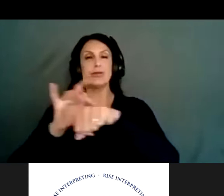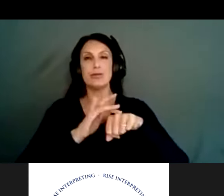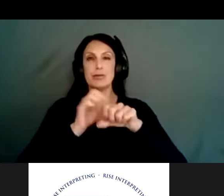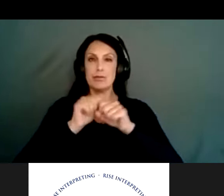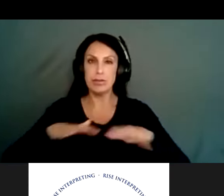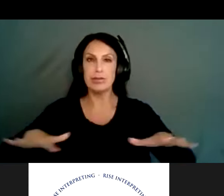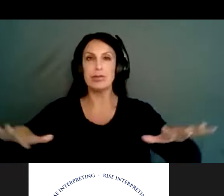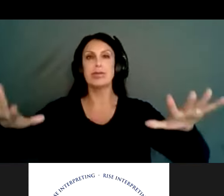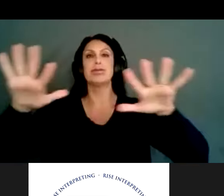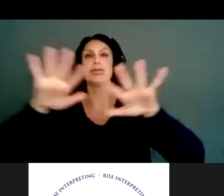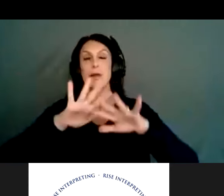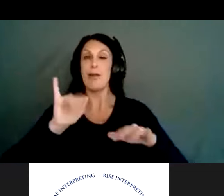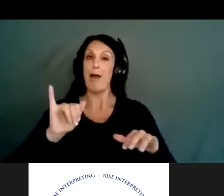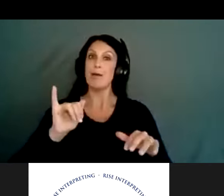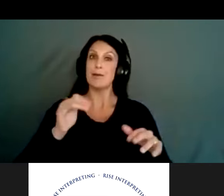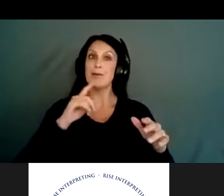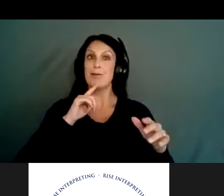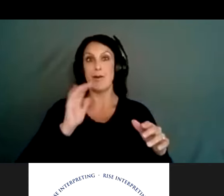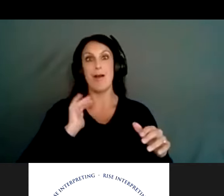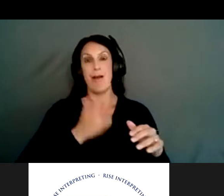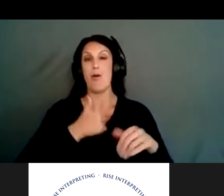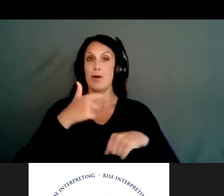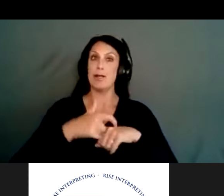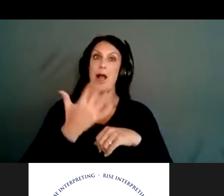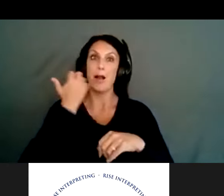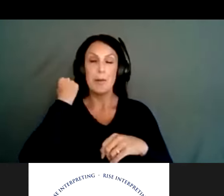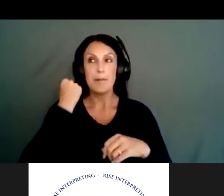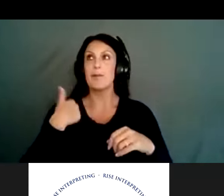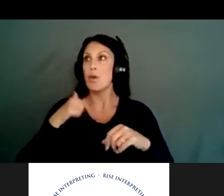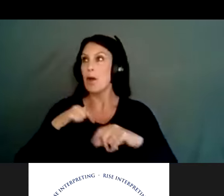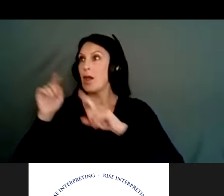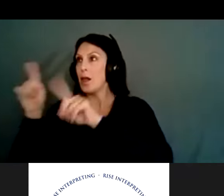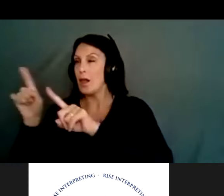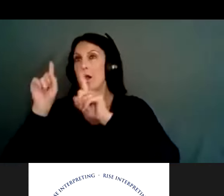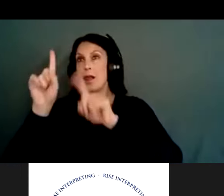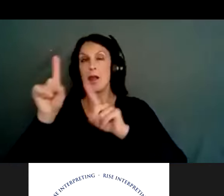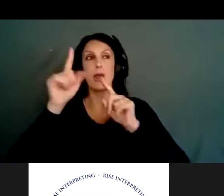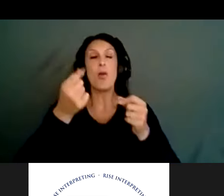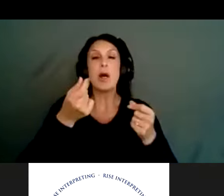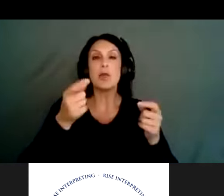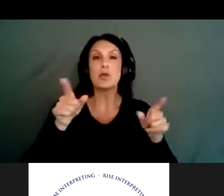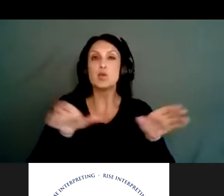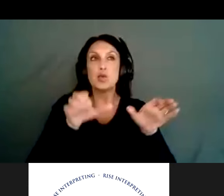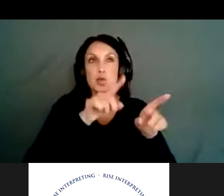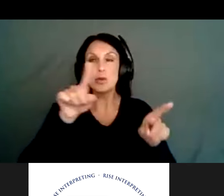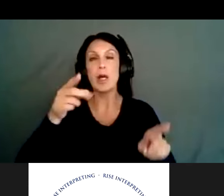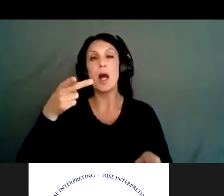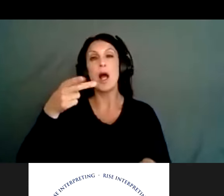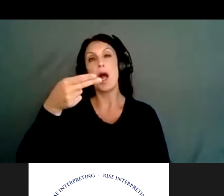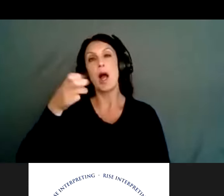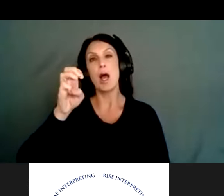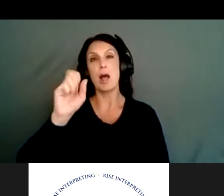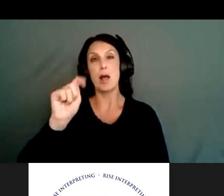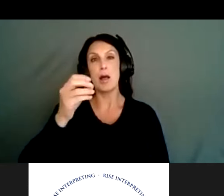that's kind of what's taken up a lot of our time is just kind of seeing like what everyone has been, um, doing. I know for, uh, Hemet and Merino Valley.